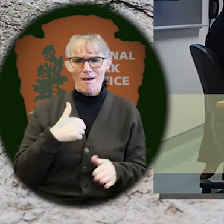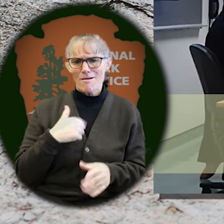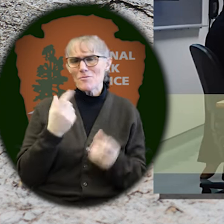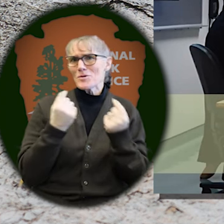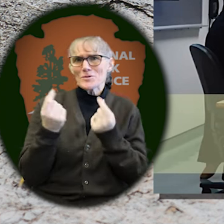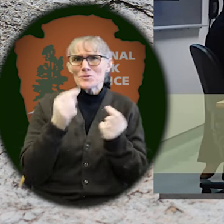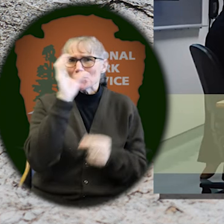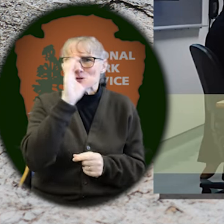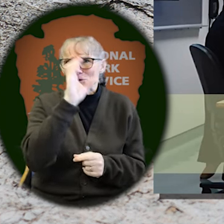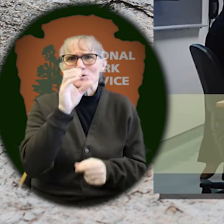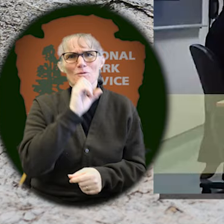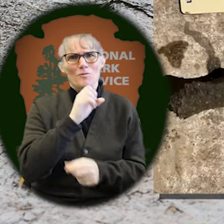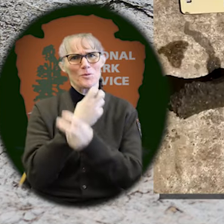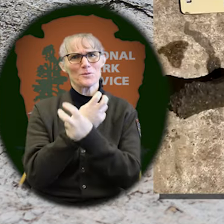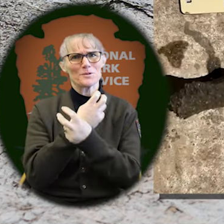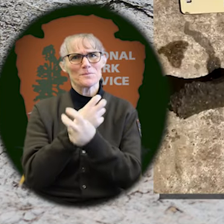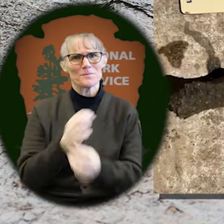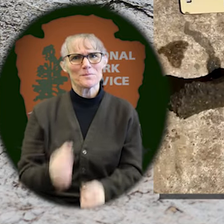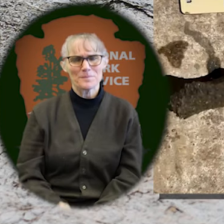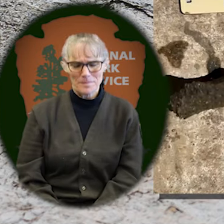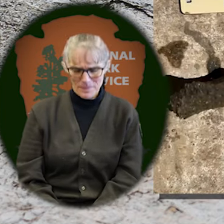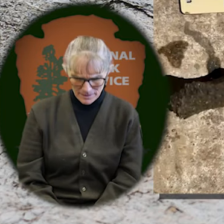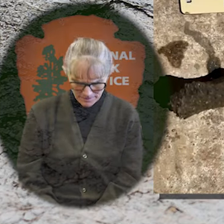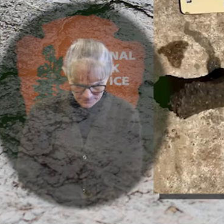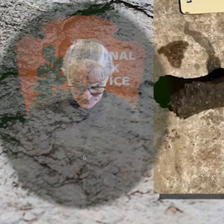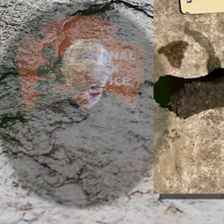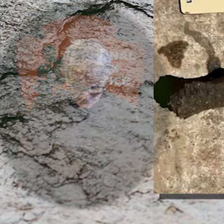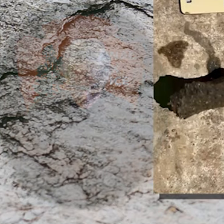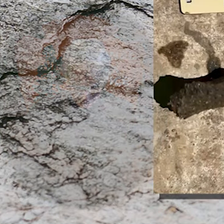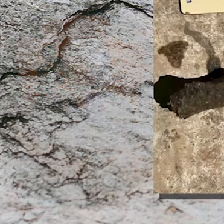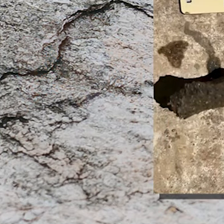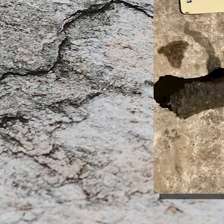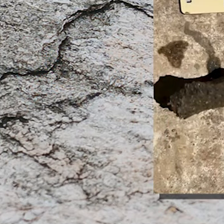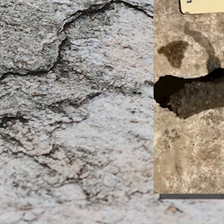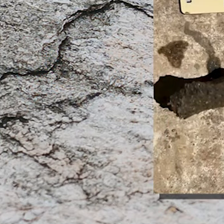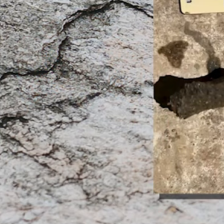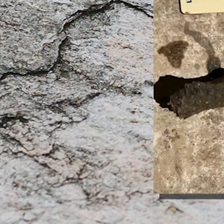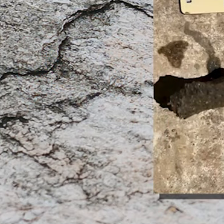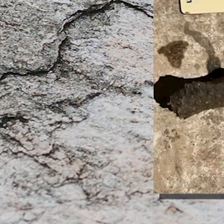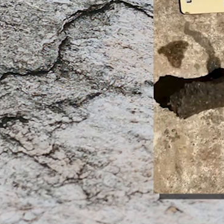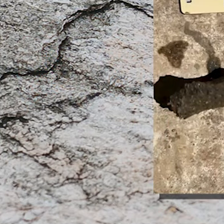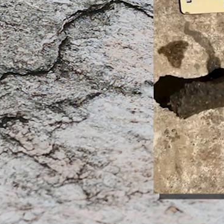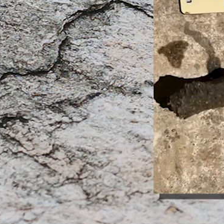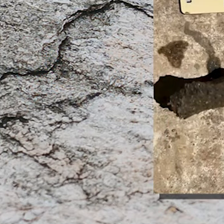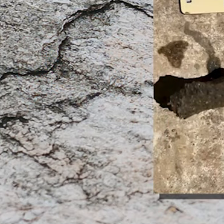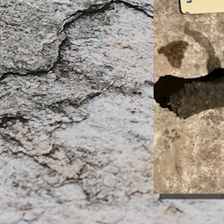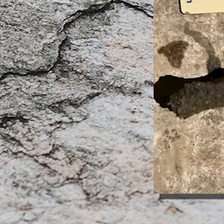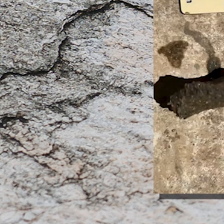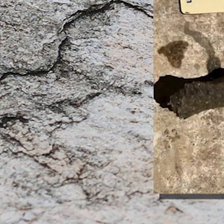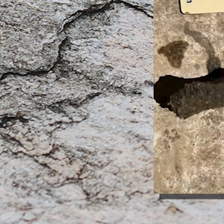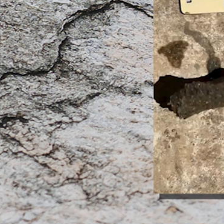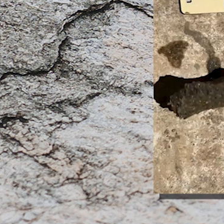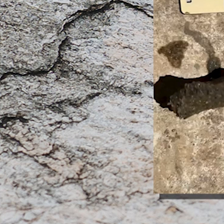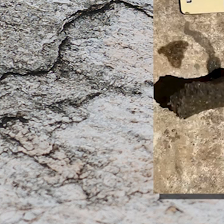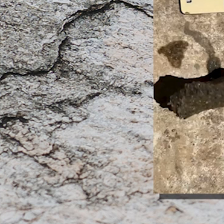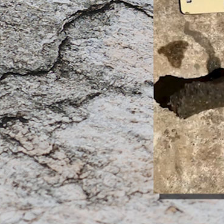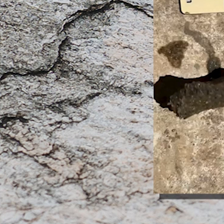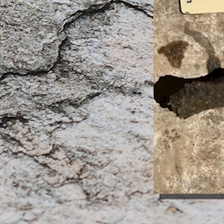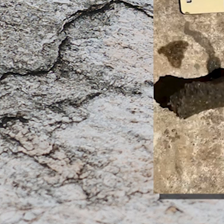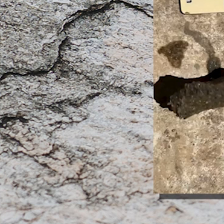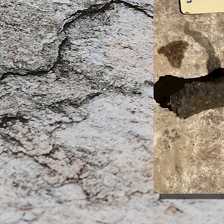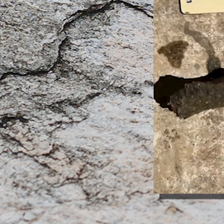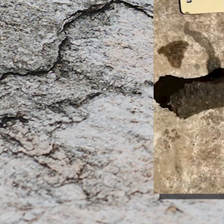look for fossils. Two pictures fill screen with text, rewarding profession. Left, two long bone fragments rest on a surface next to a ruler labeled GSA.